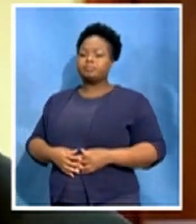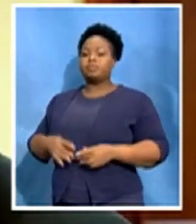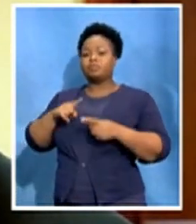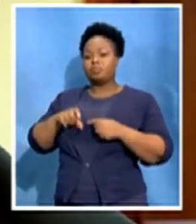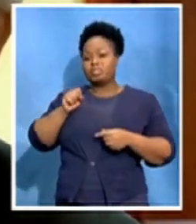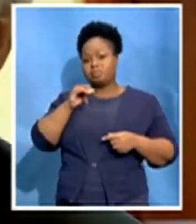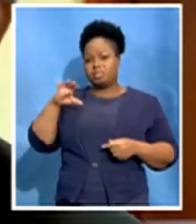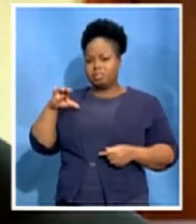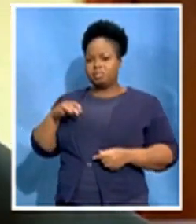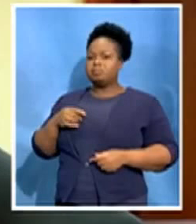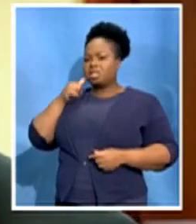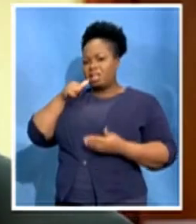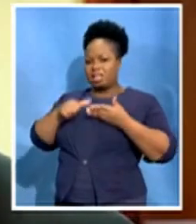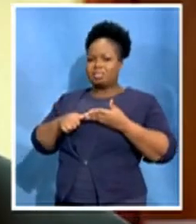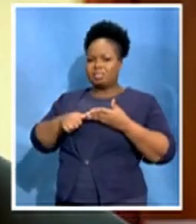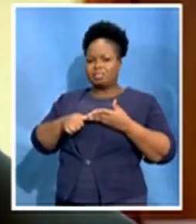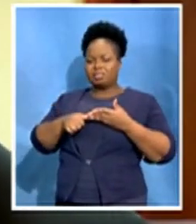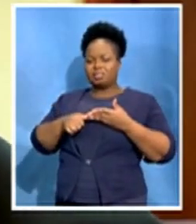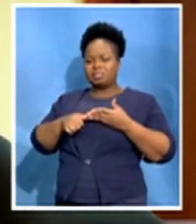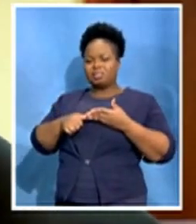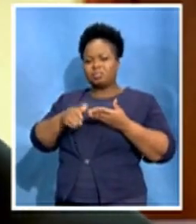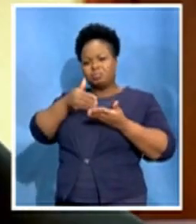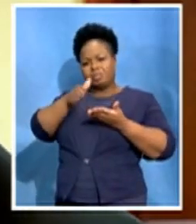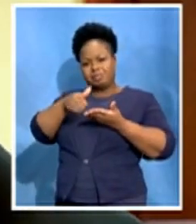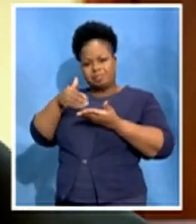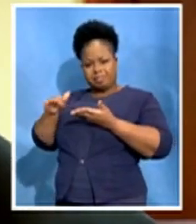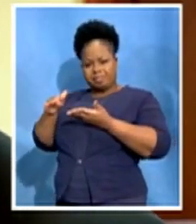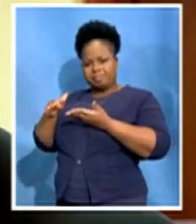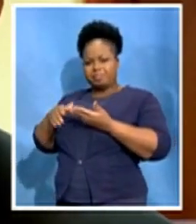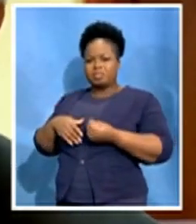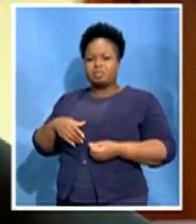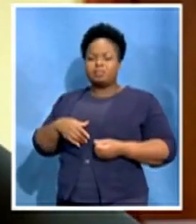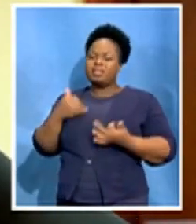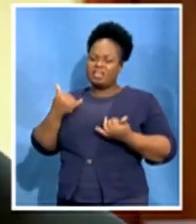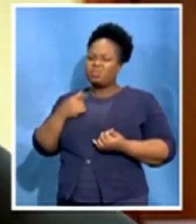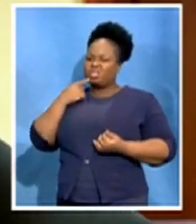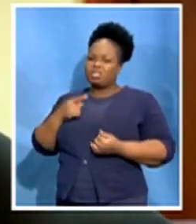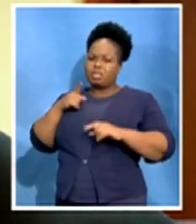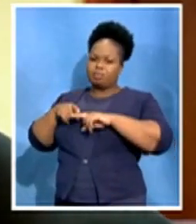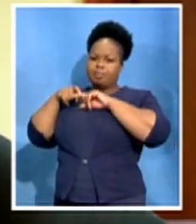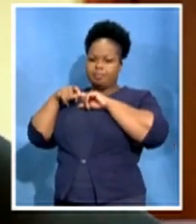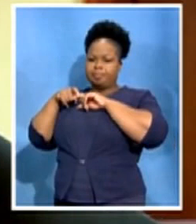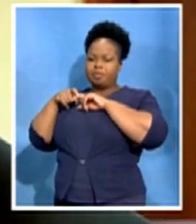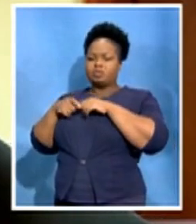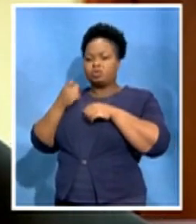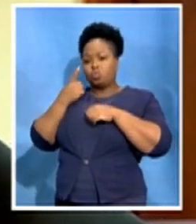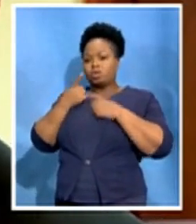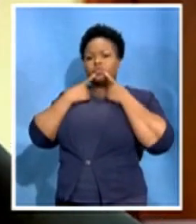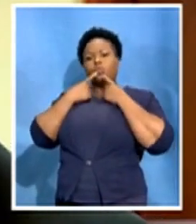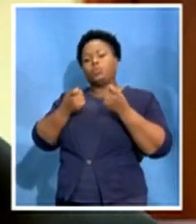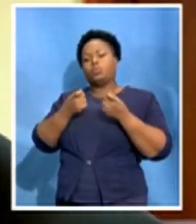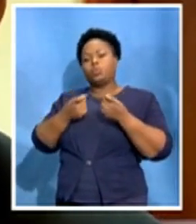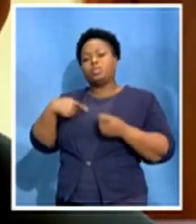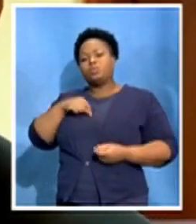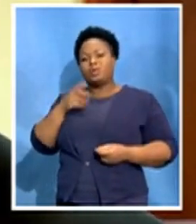dismissals have been suspended. That was exactly one of the complaints that we had was that you cannot